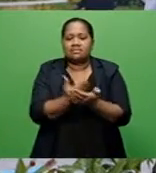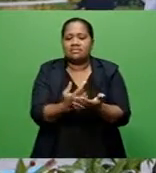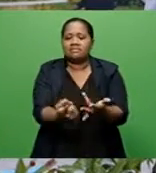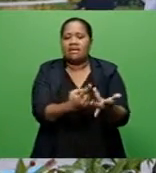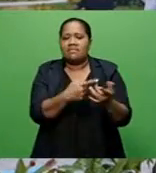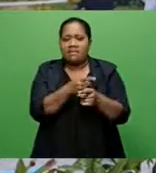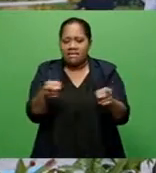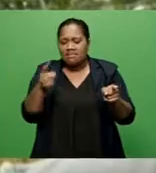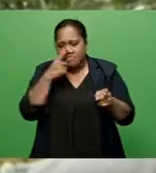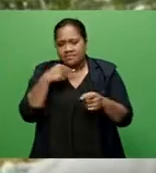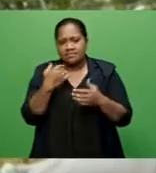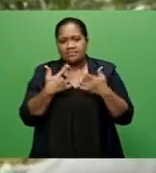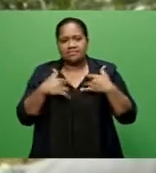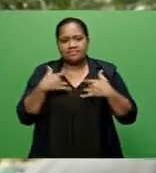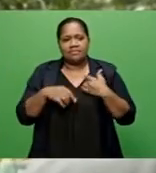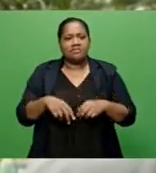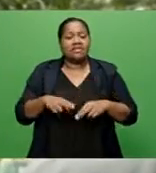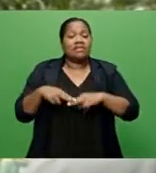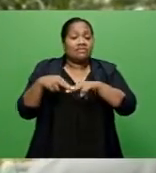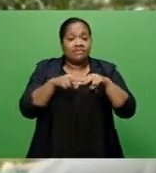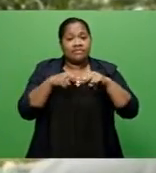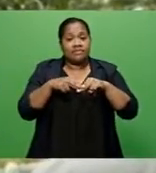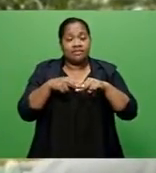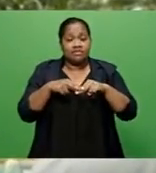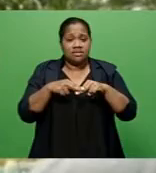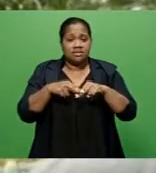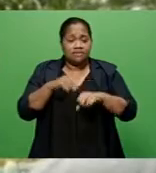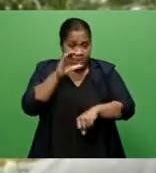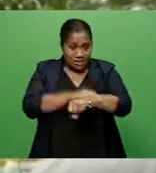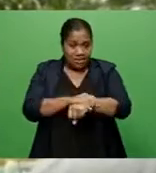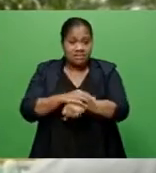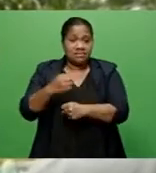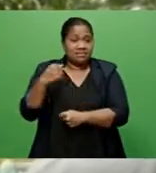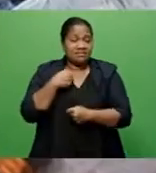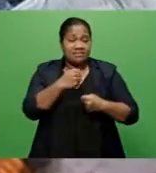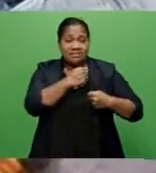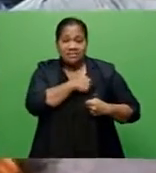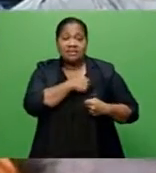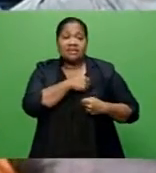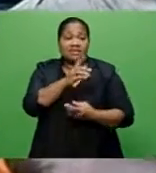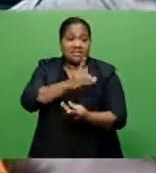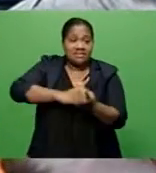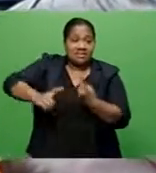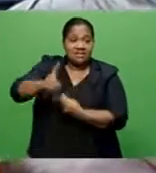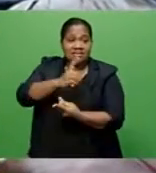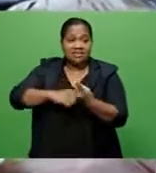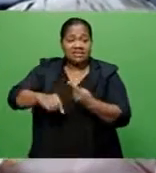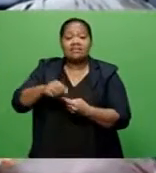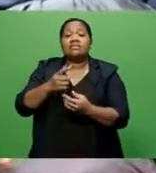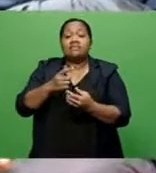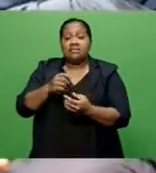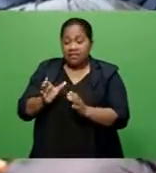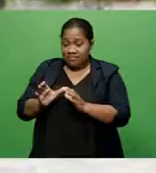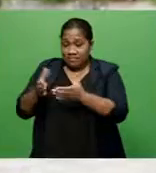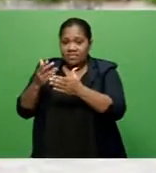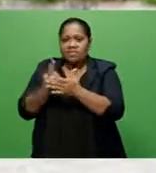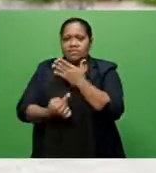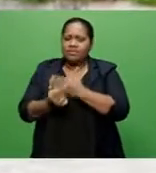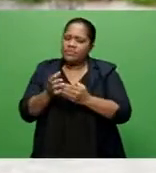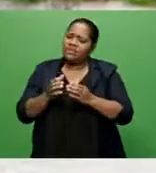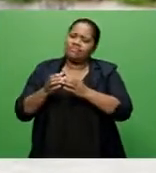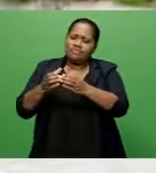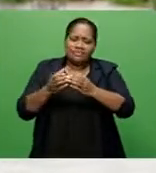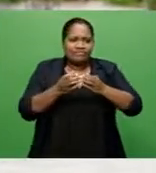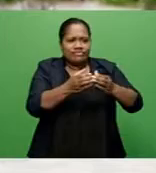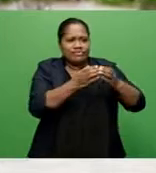force, the RFMF and disaster response authorities are deployed nationwide. We've all seen the